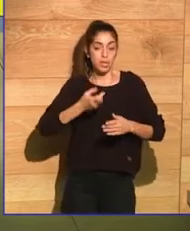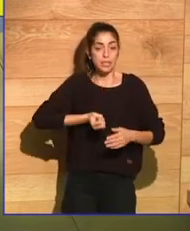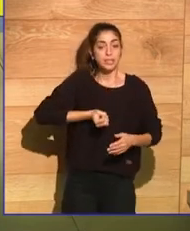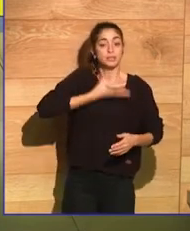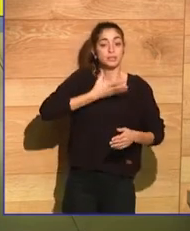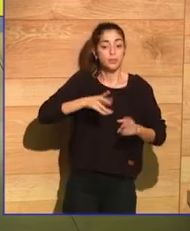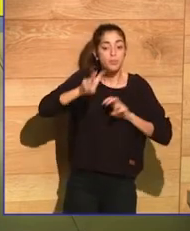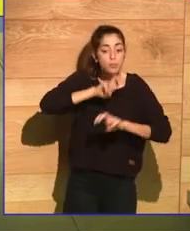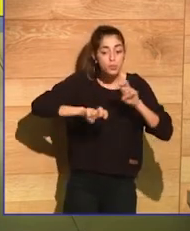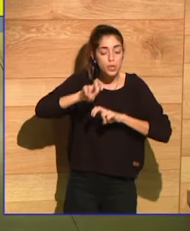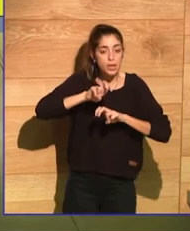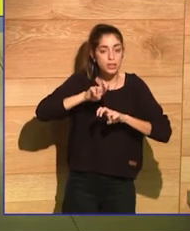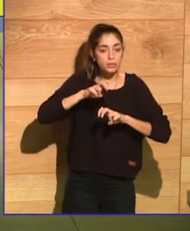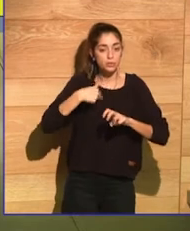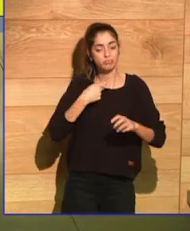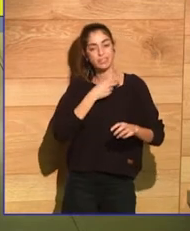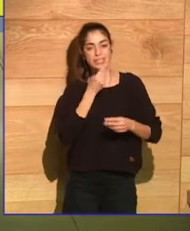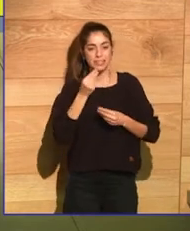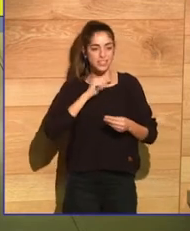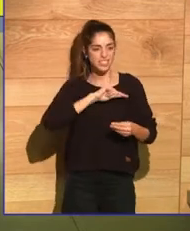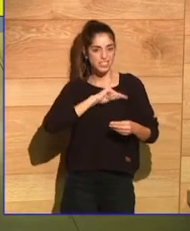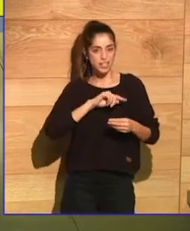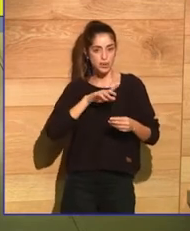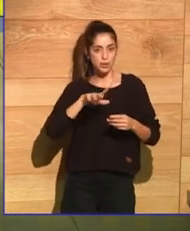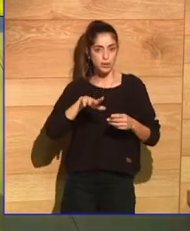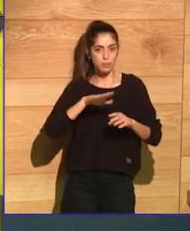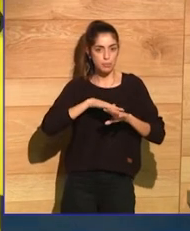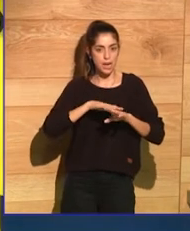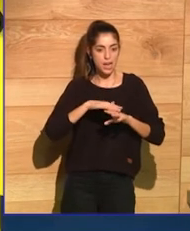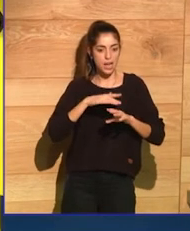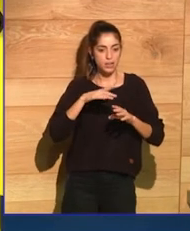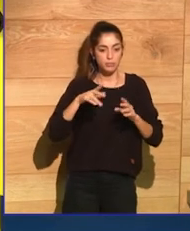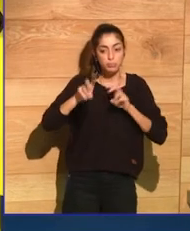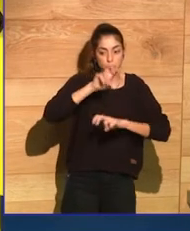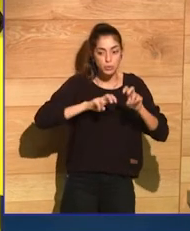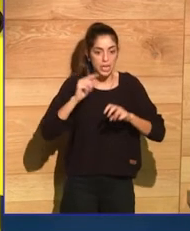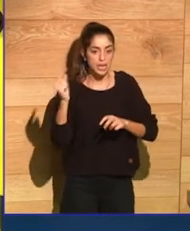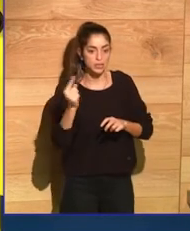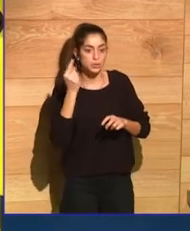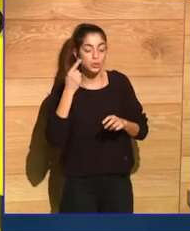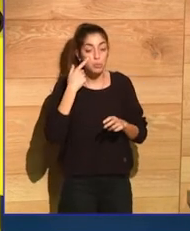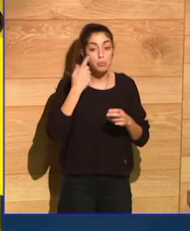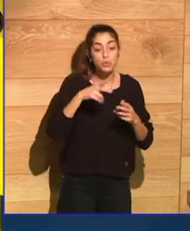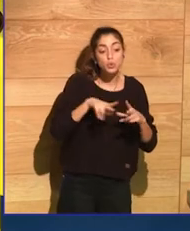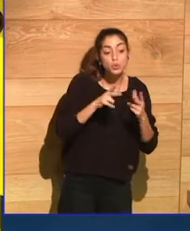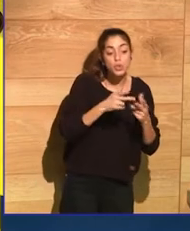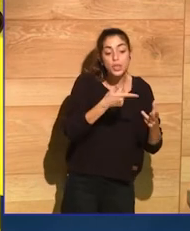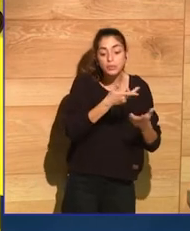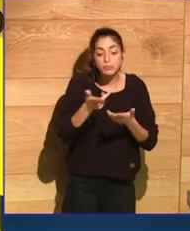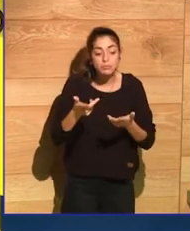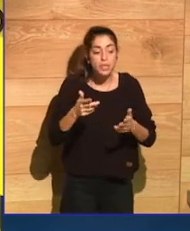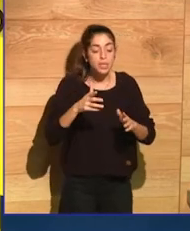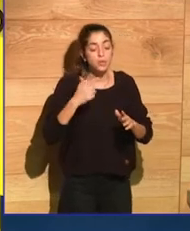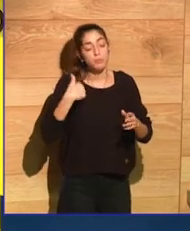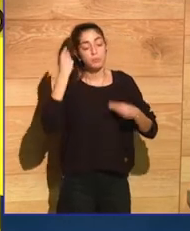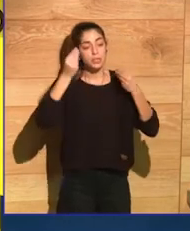impression that you're like trying to find water and you're trying to find where society is actually buzzing at the